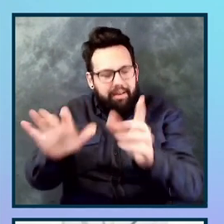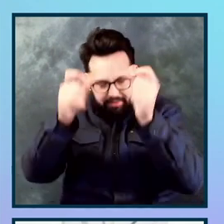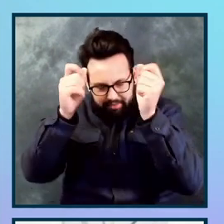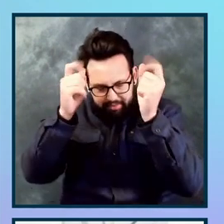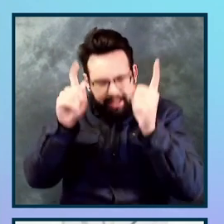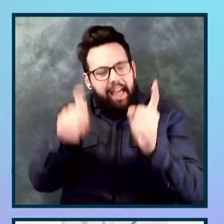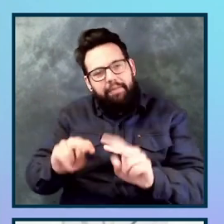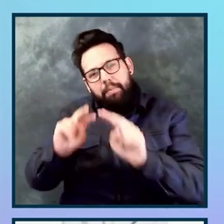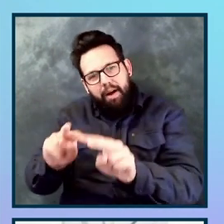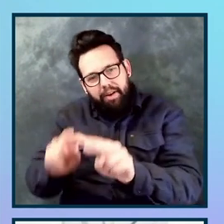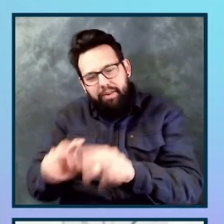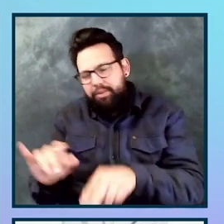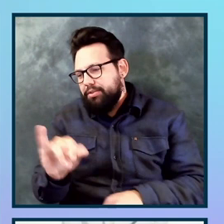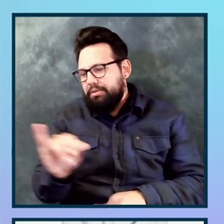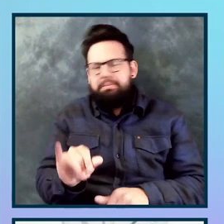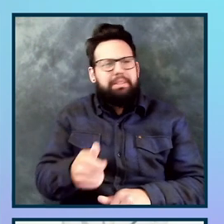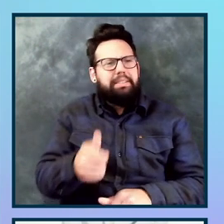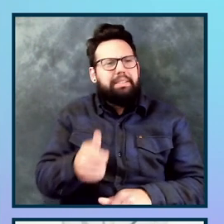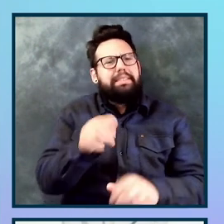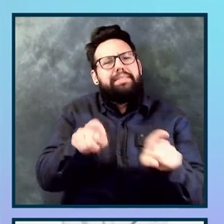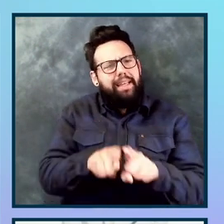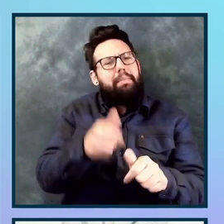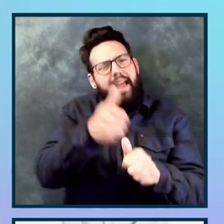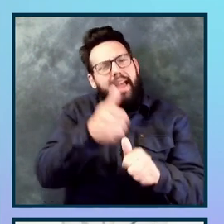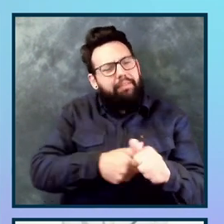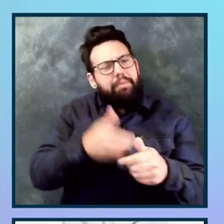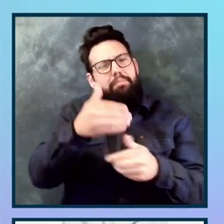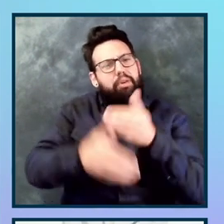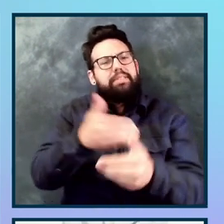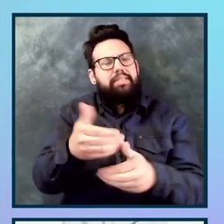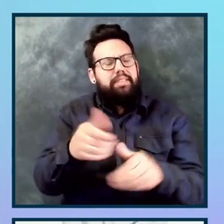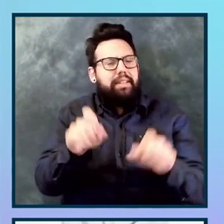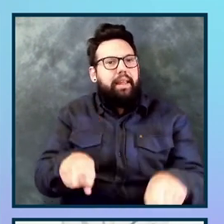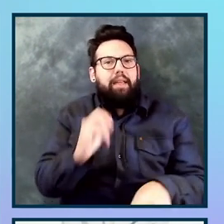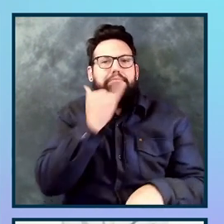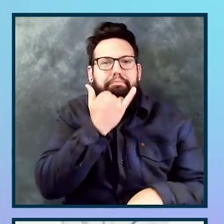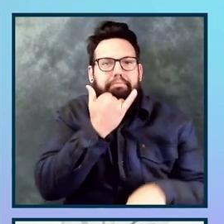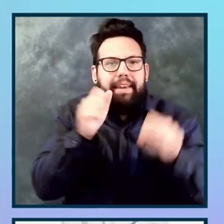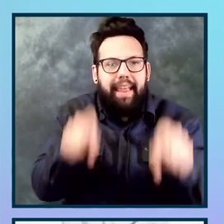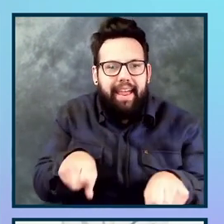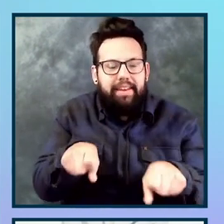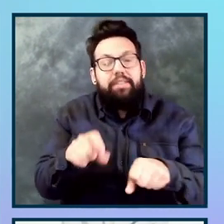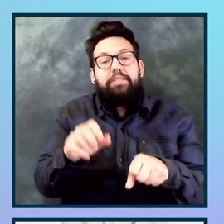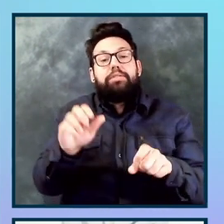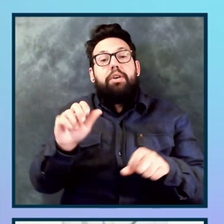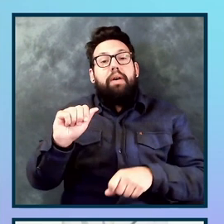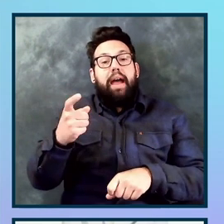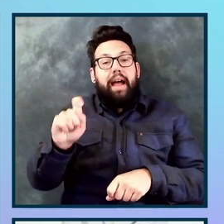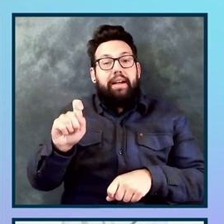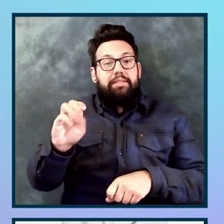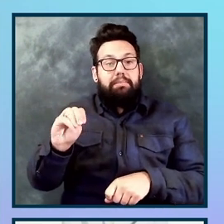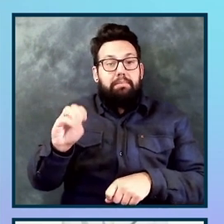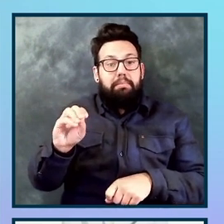um, process you can make mistakes, right? So ax monitor will allow you to basically